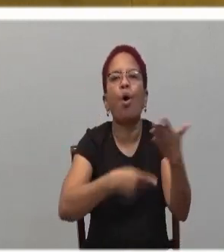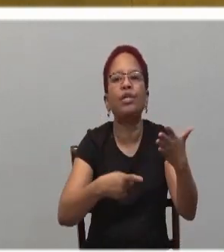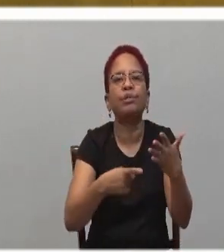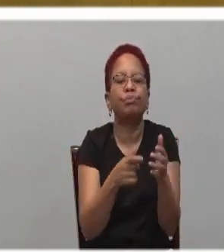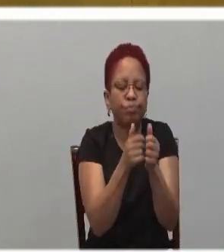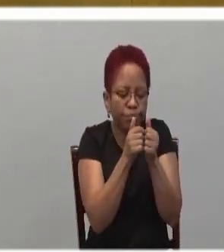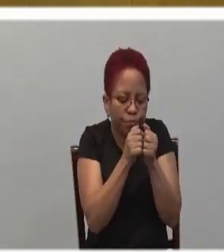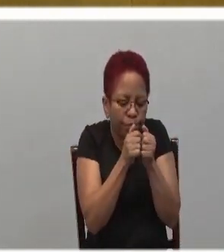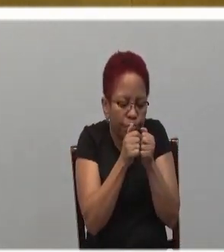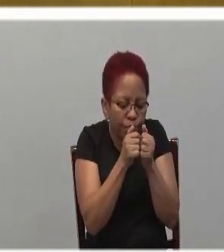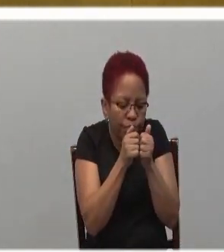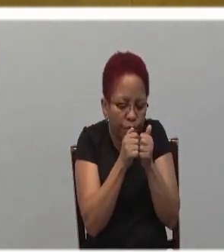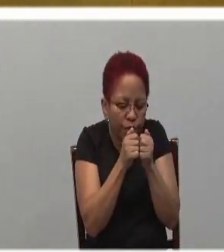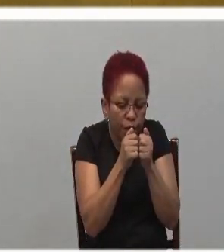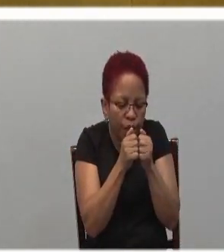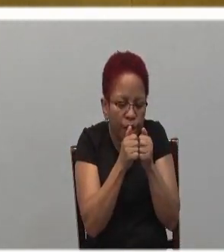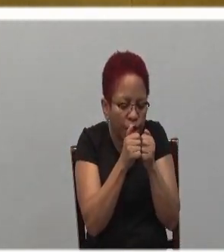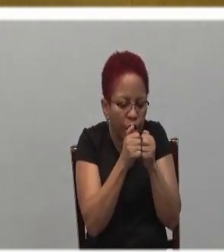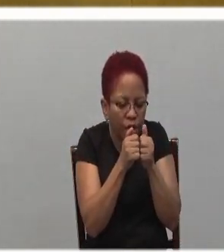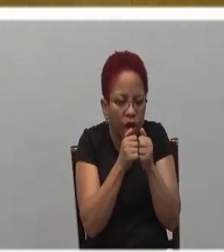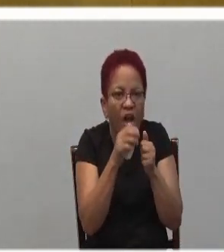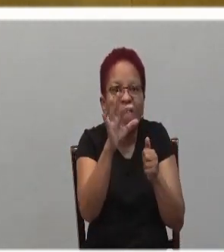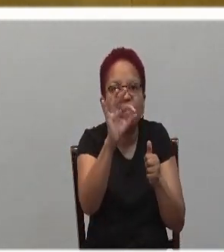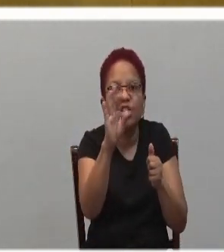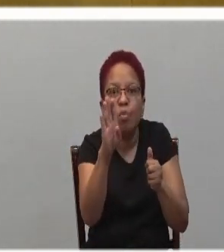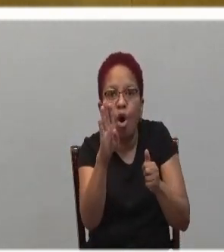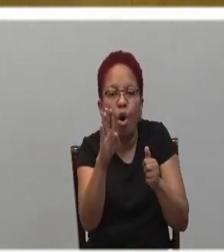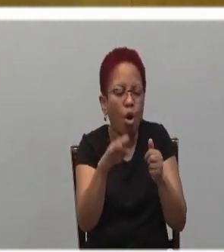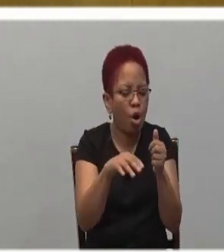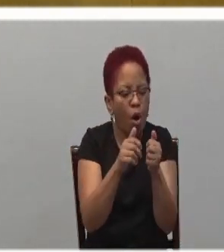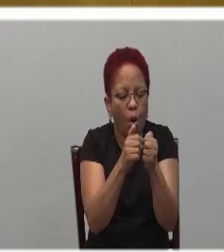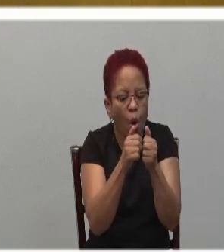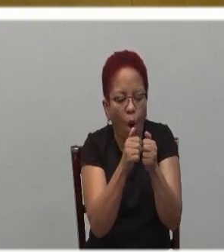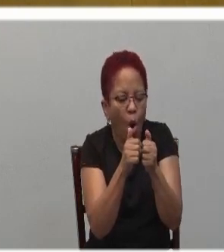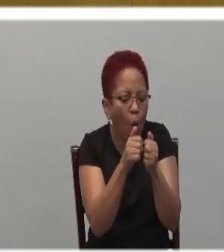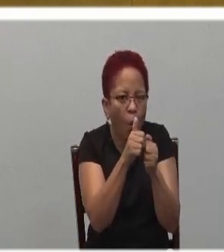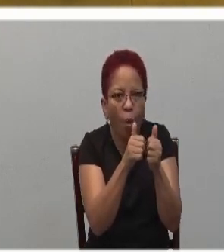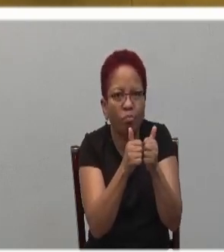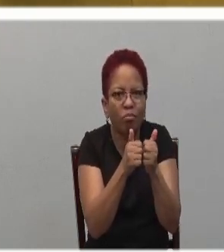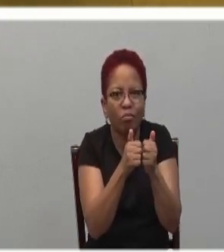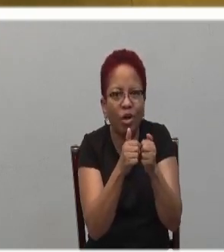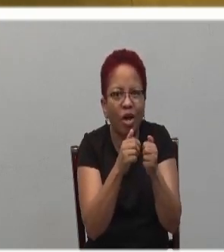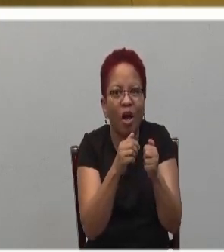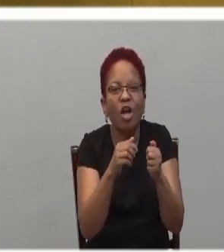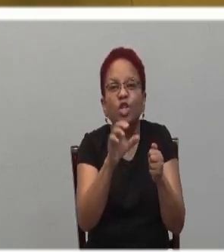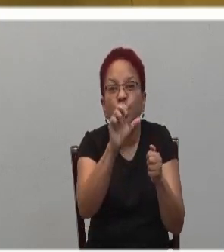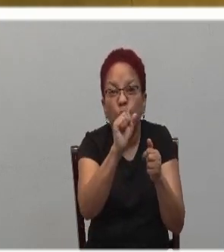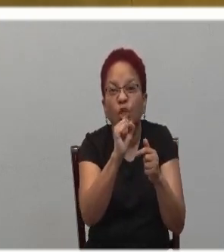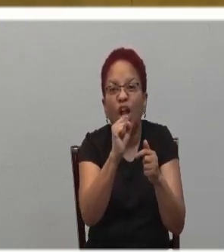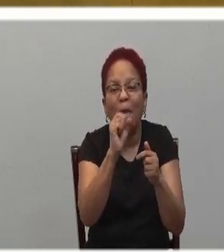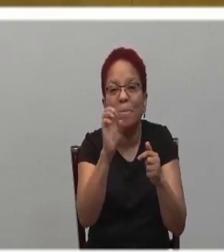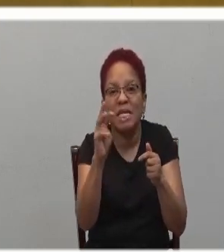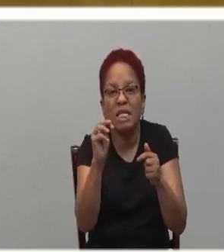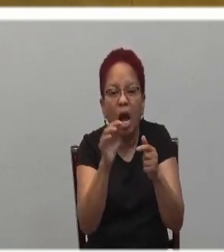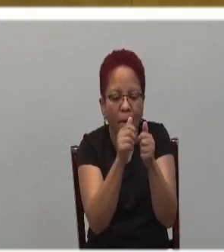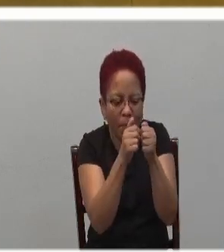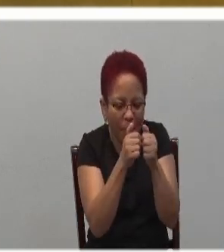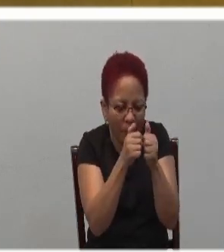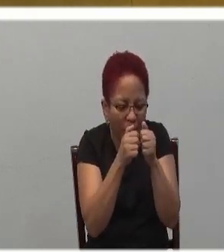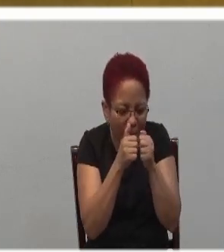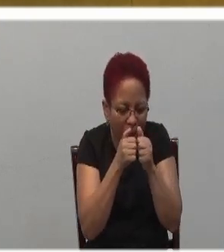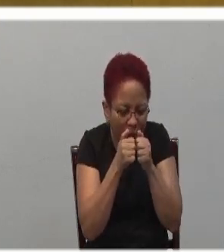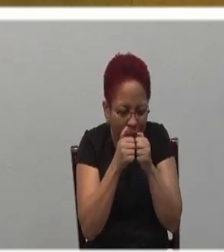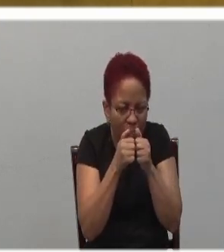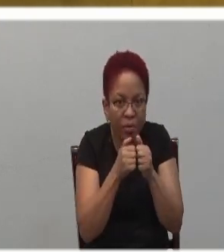away in a room by themselves. Or how many times, beloved, in Christ, you and I go to a restaurant